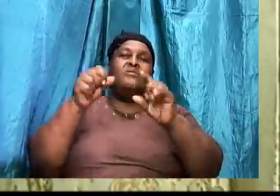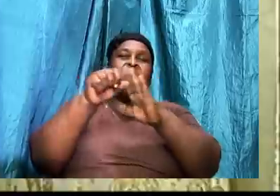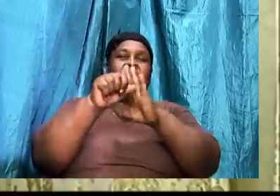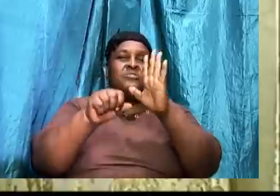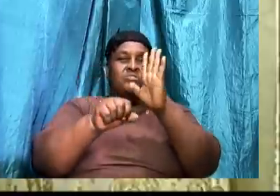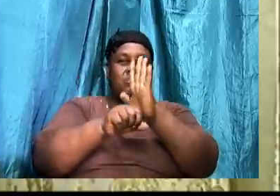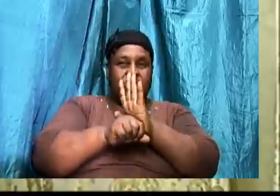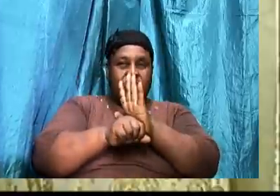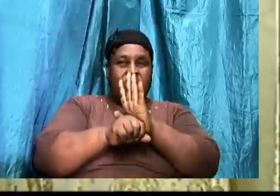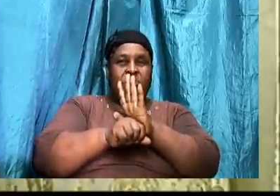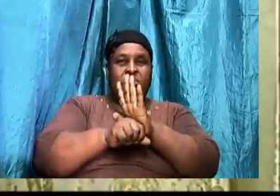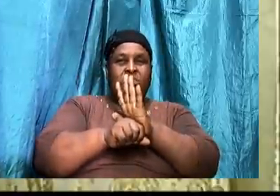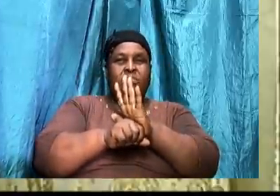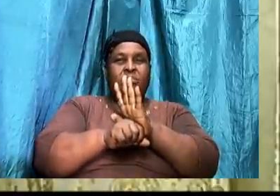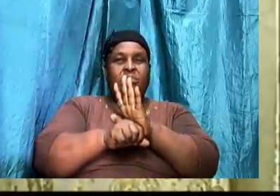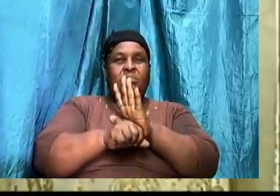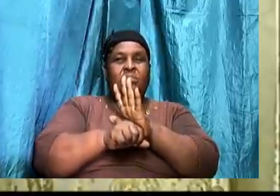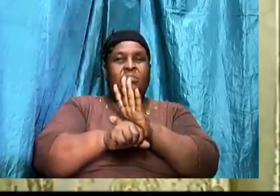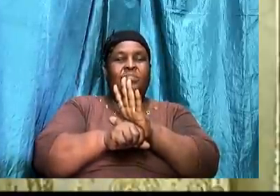Minister Martin.